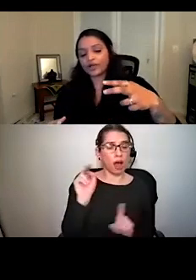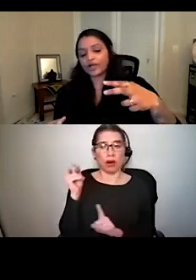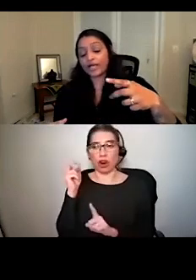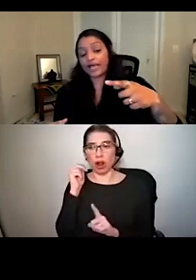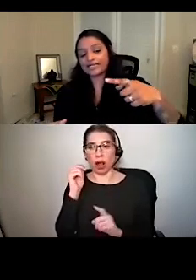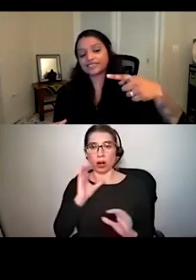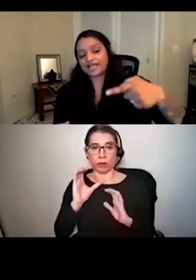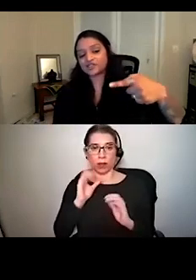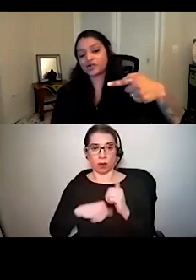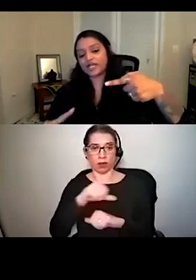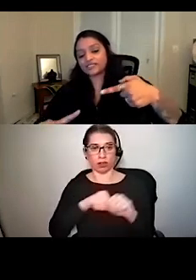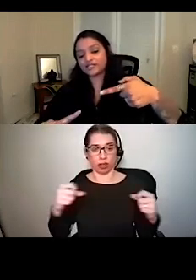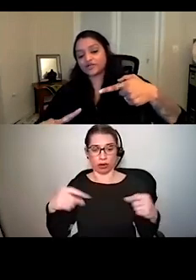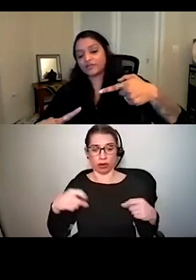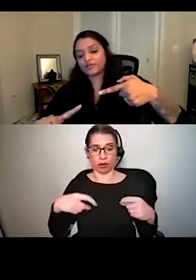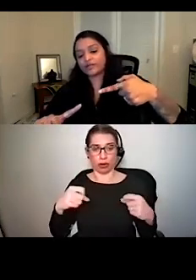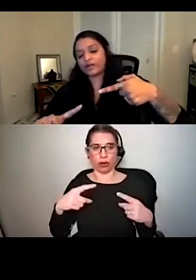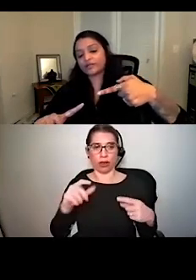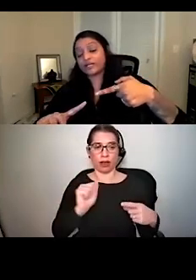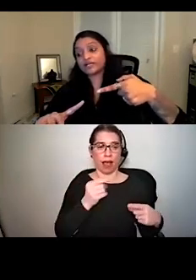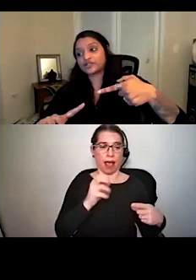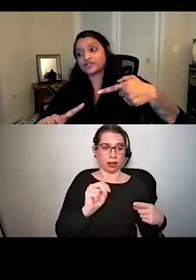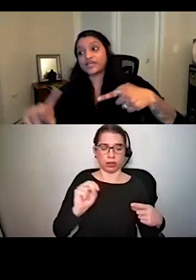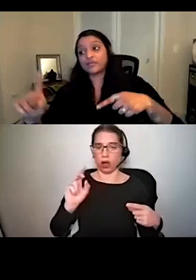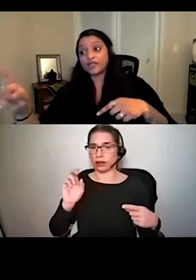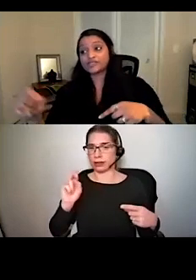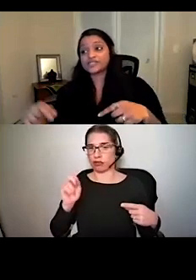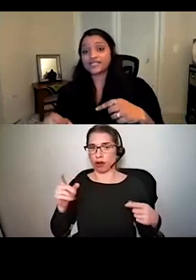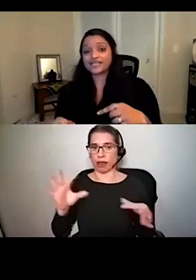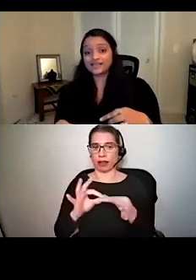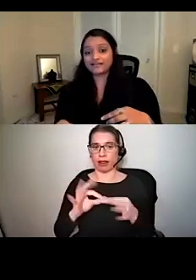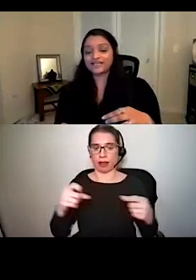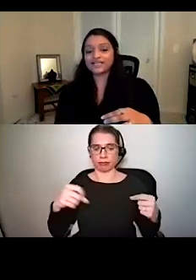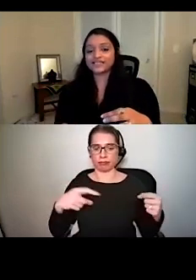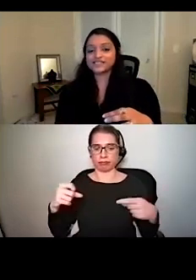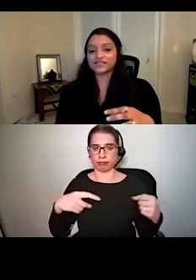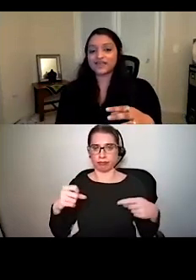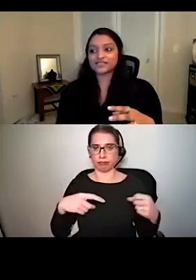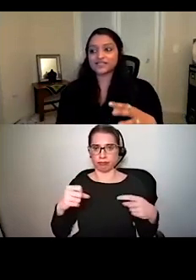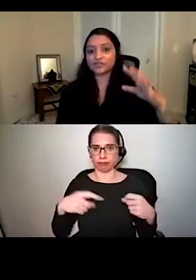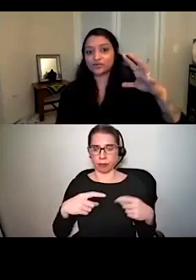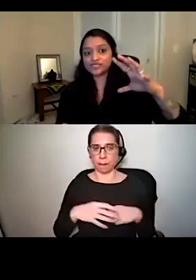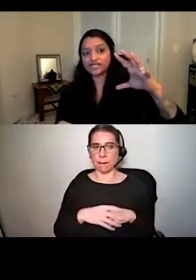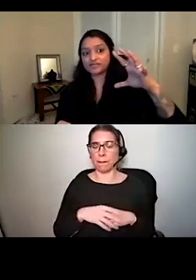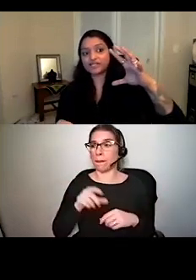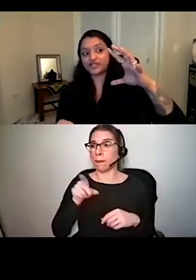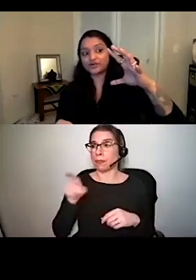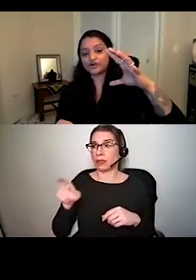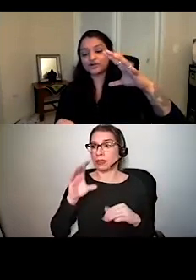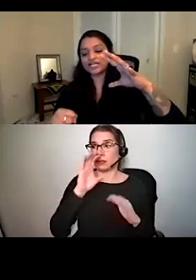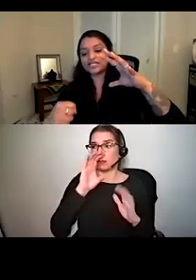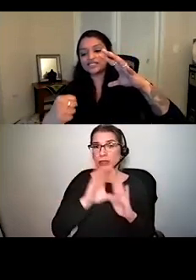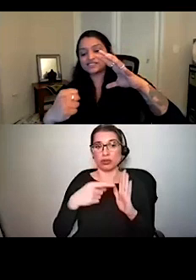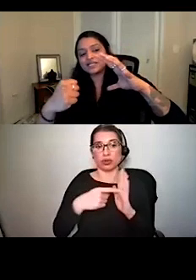but at its axon and dendrite connections. And what we can see here is that the presynaptic